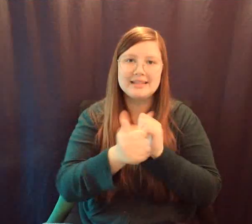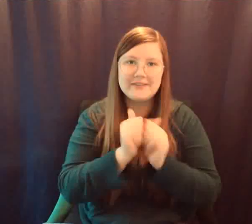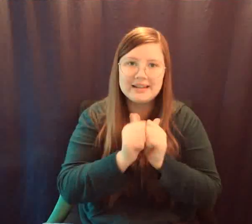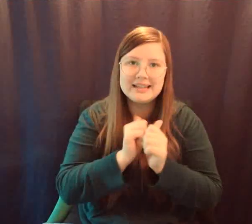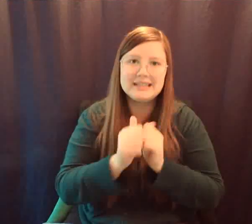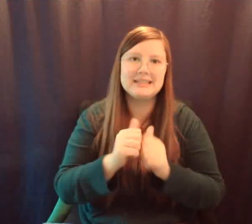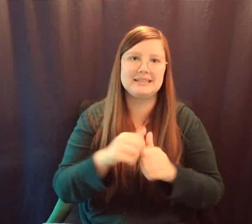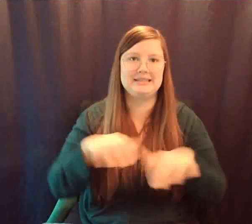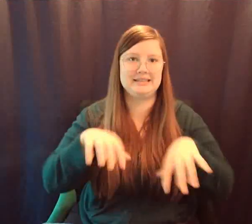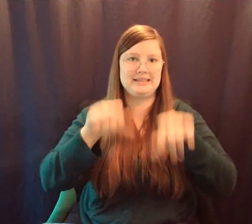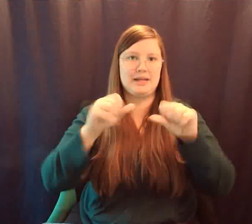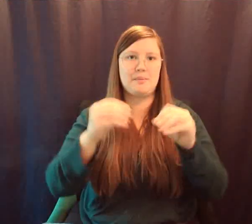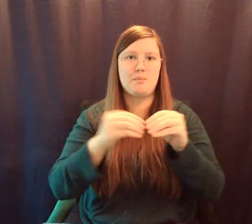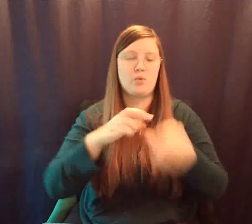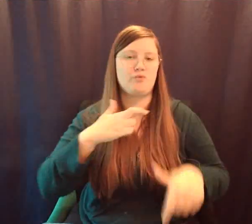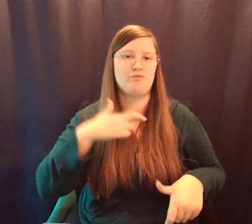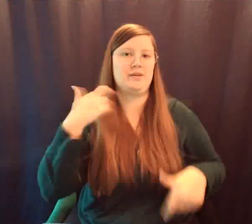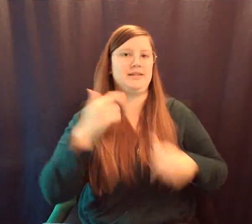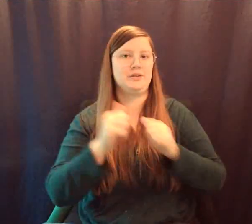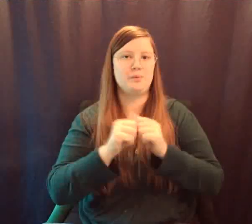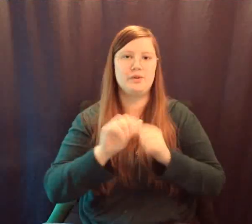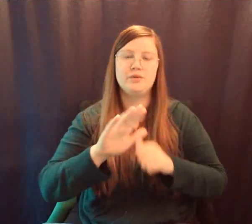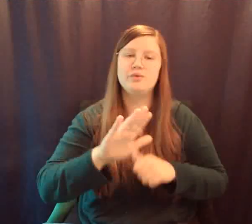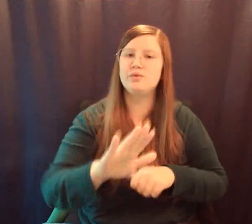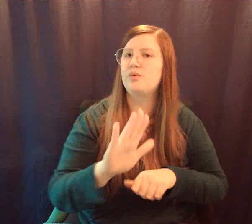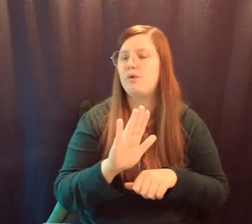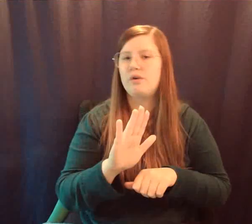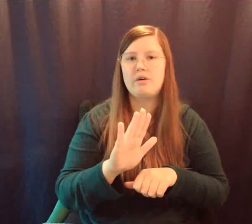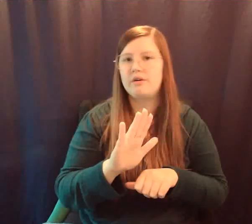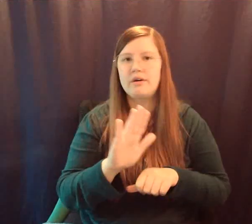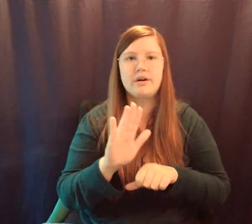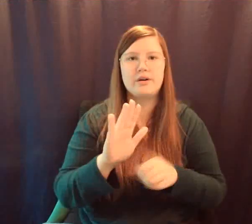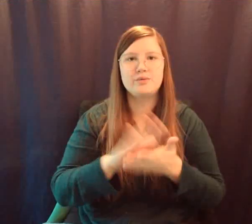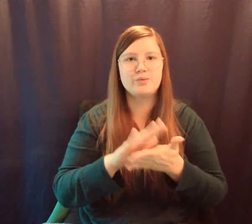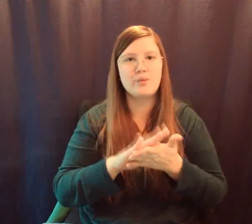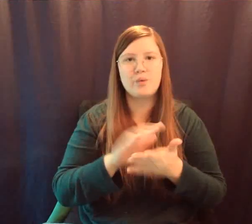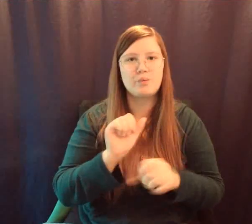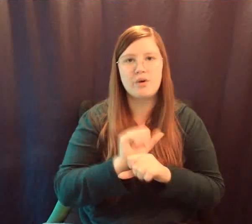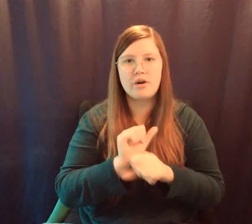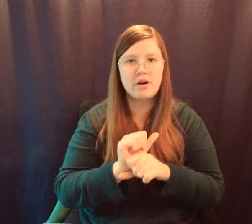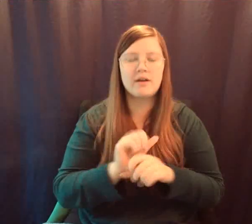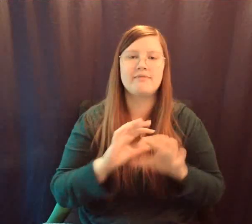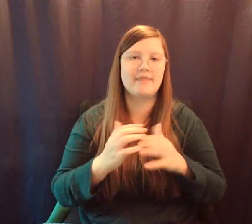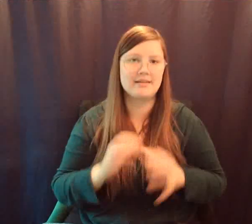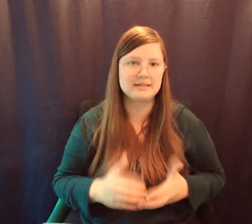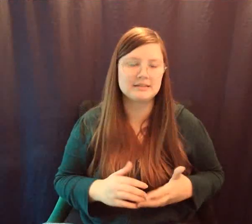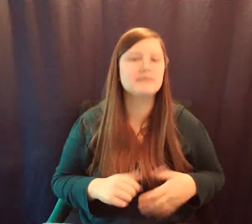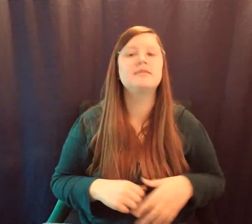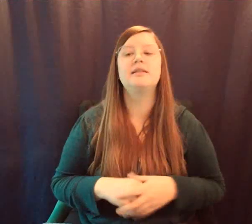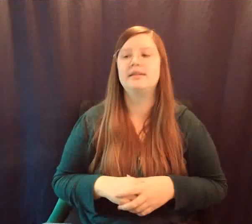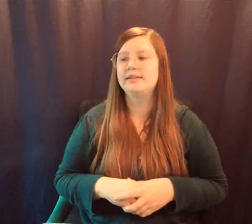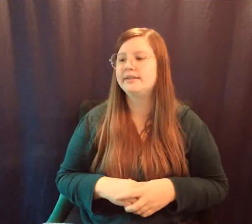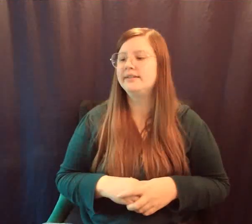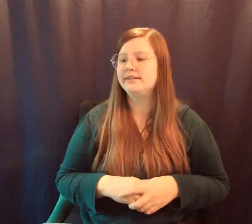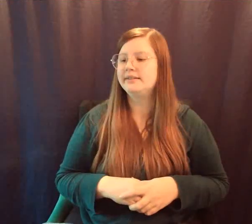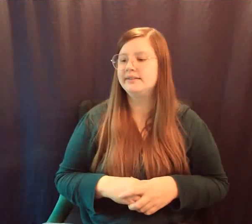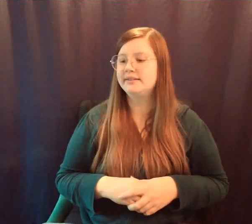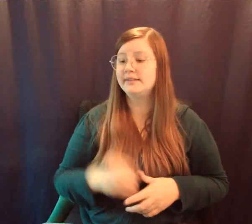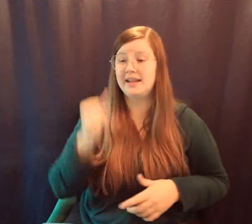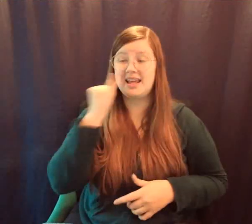out that things that are a little uncomfortable often end up paying big dividends.